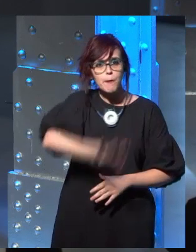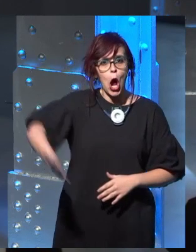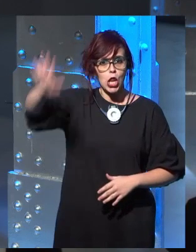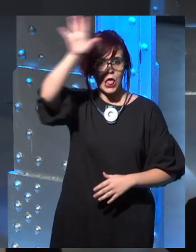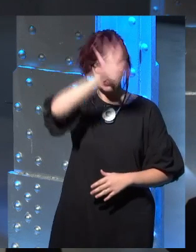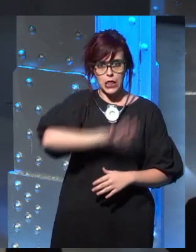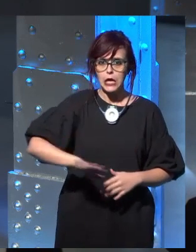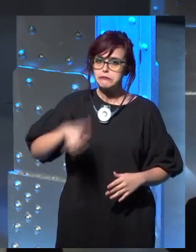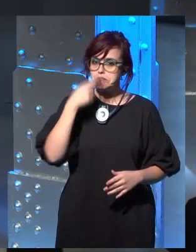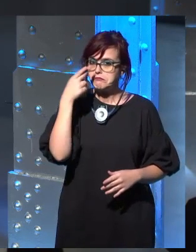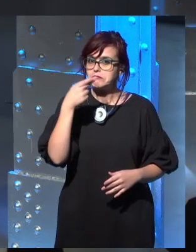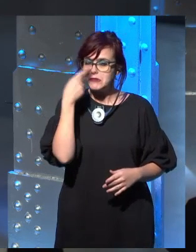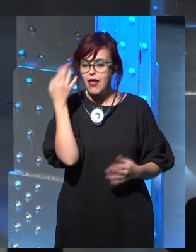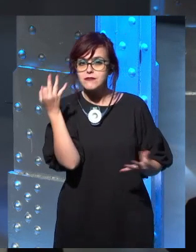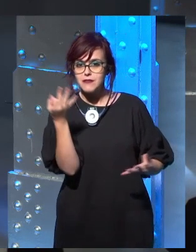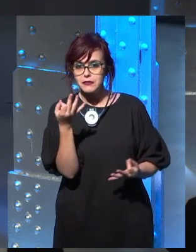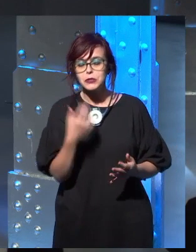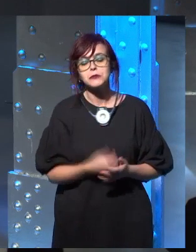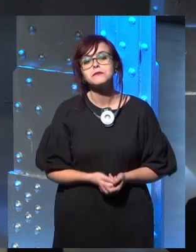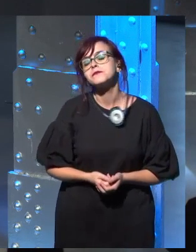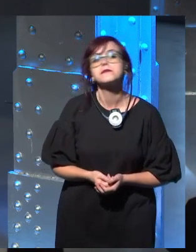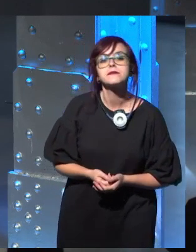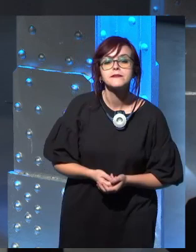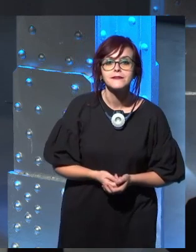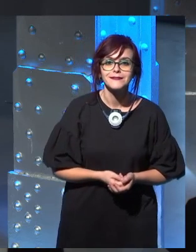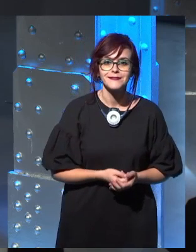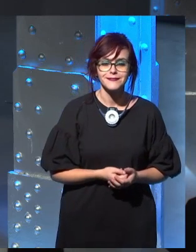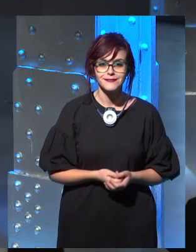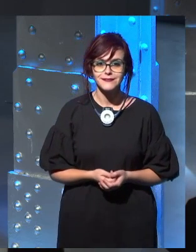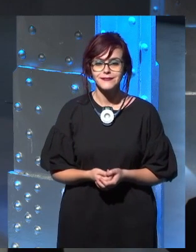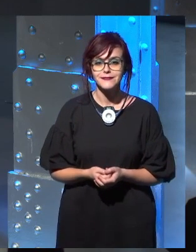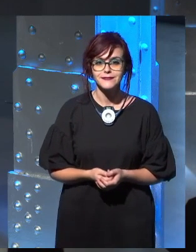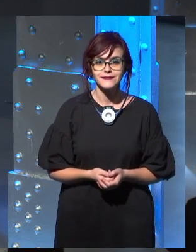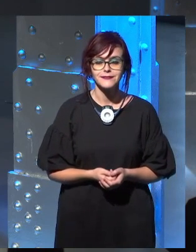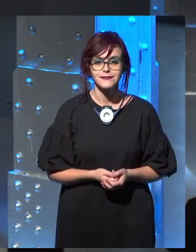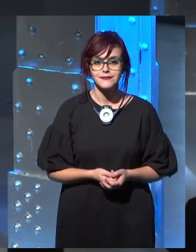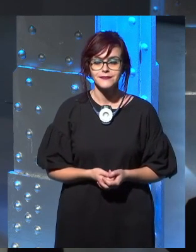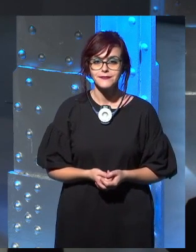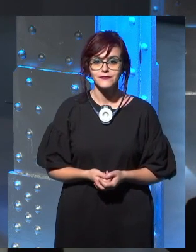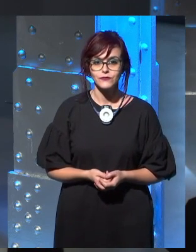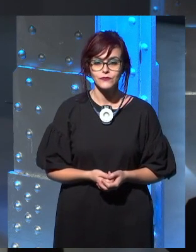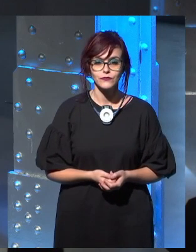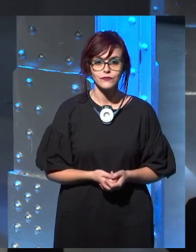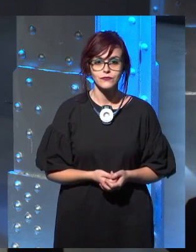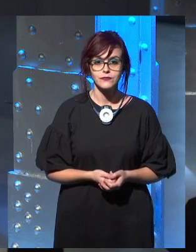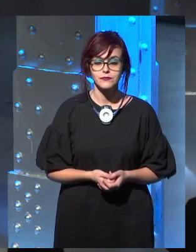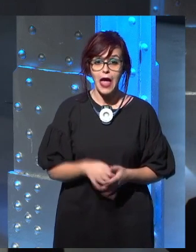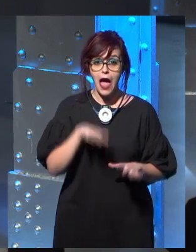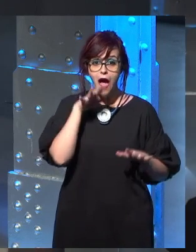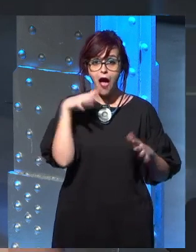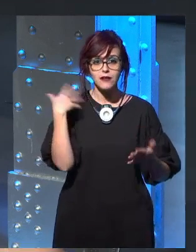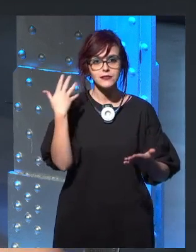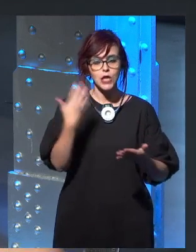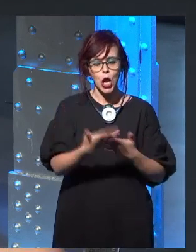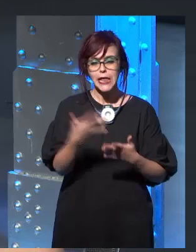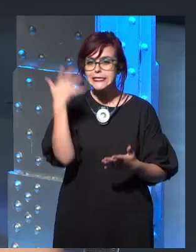I don't know, um, so far it's been, I think, uh, a lot of people have been speculating that they would go ahead with